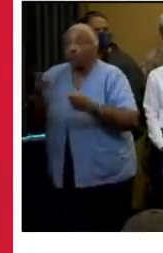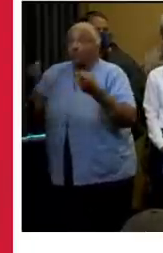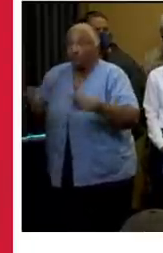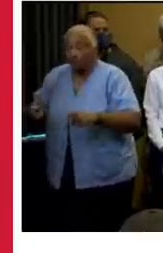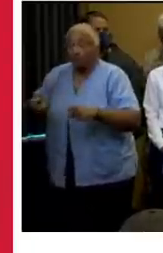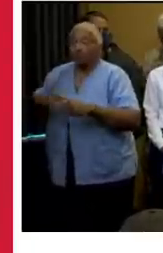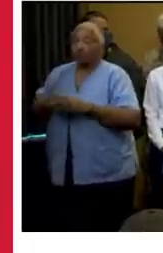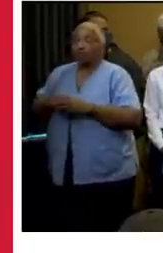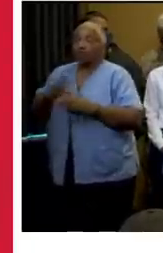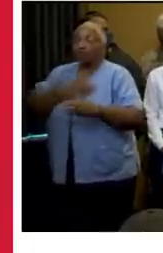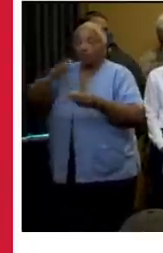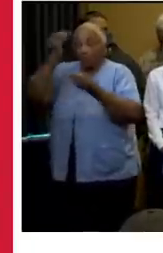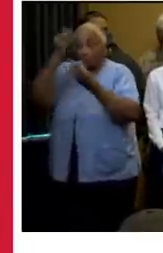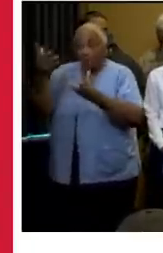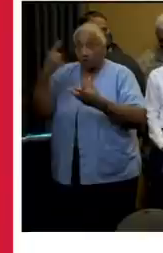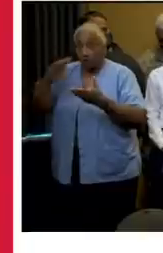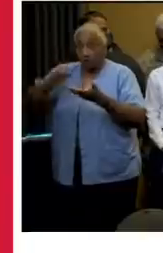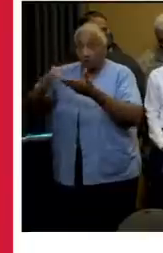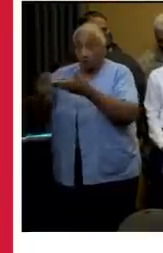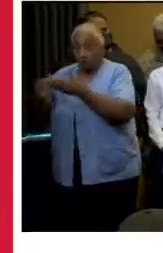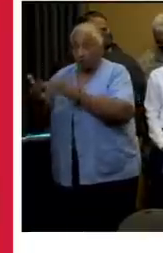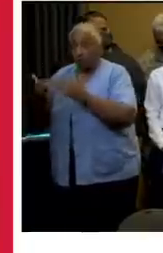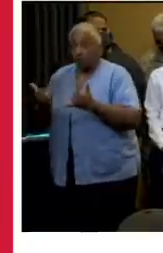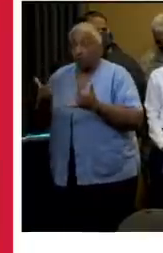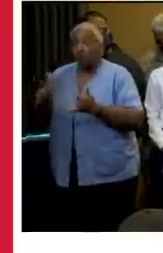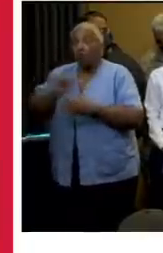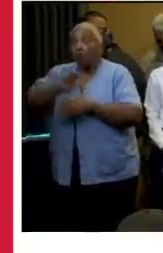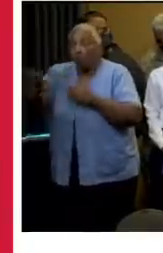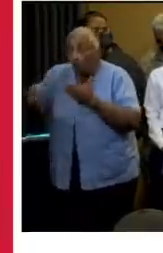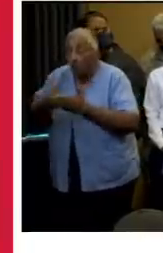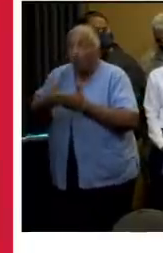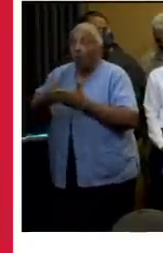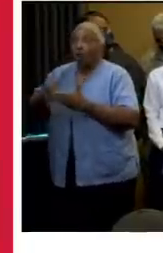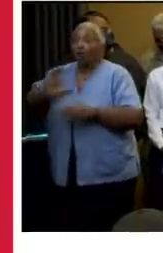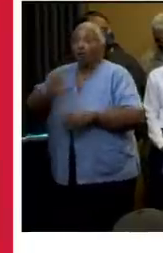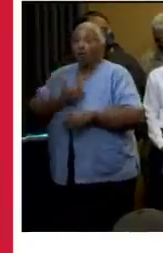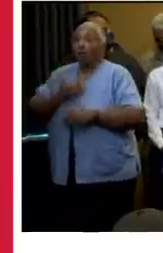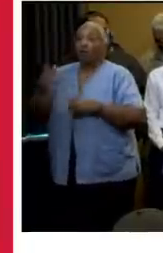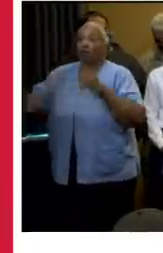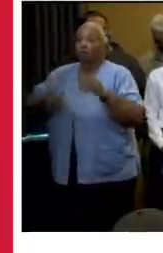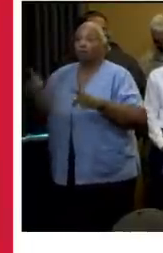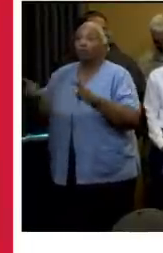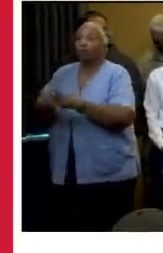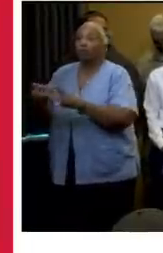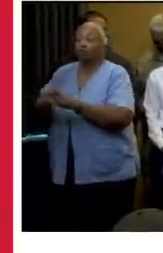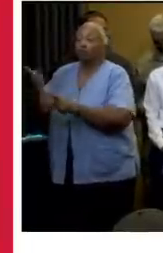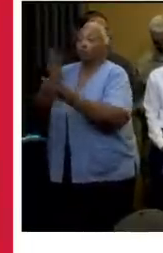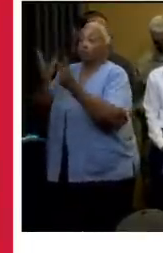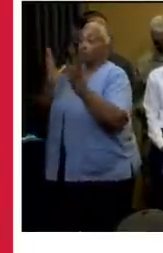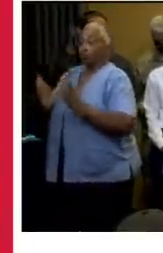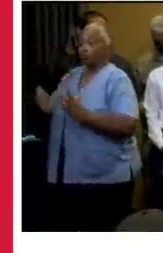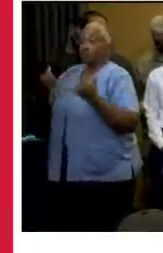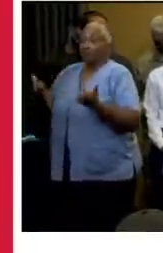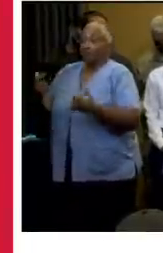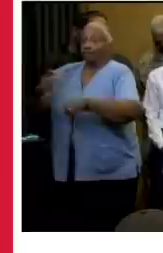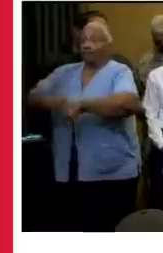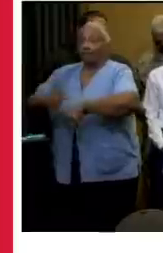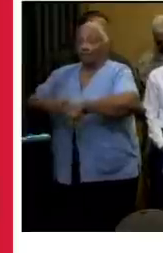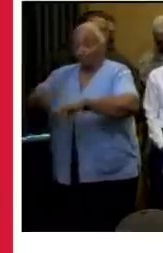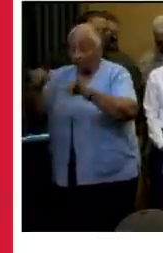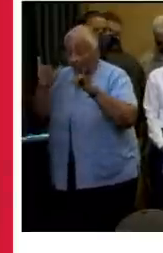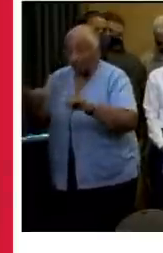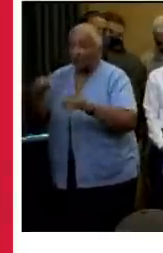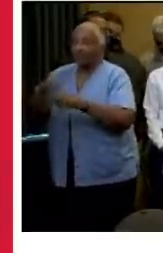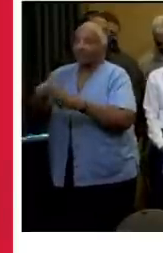message to the community at this time, all of our residents, even visitors who are here, this is the time to stay inside.